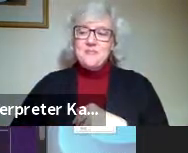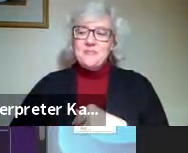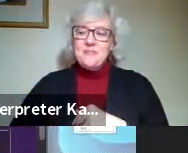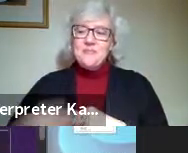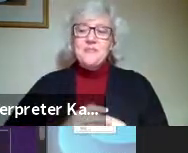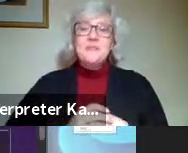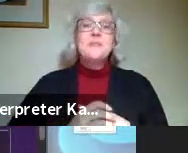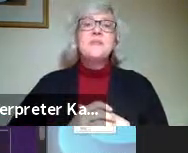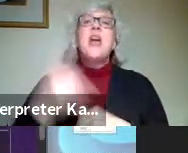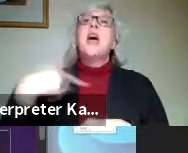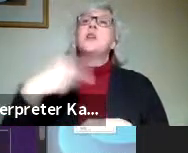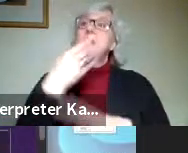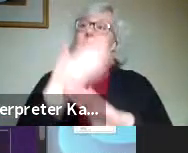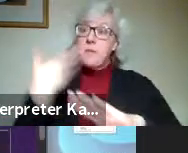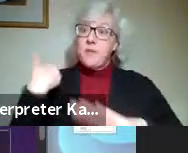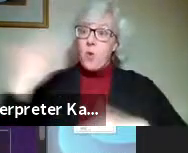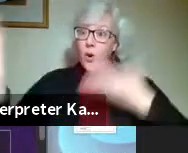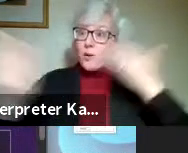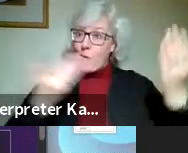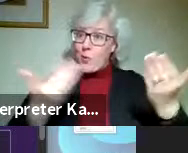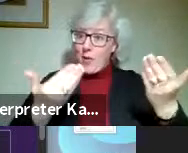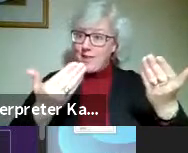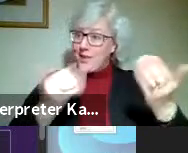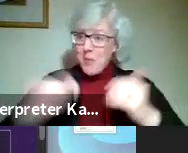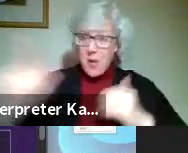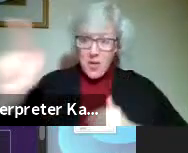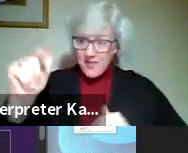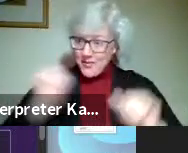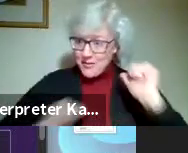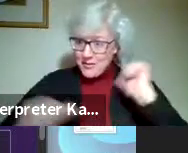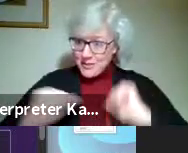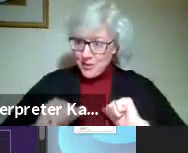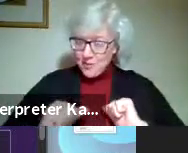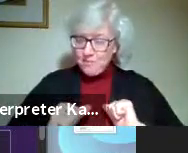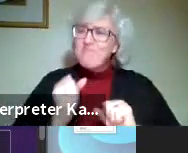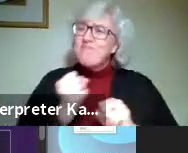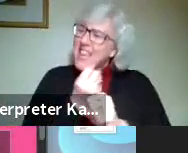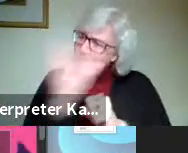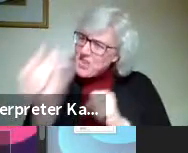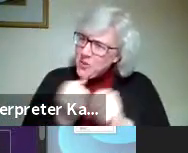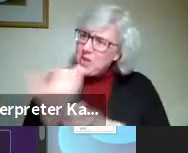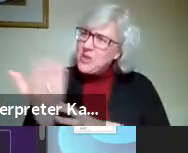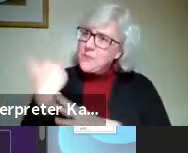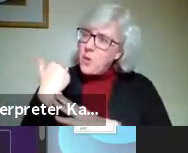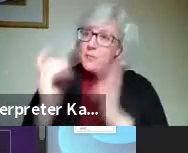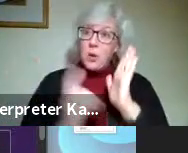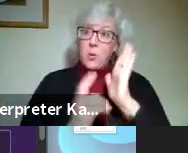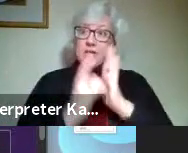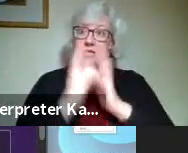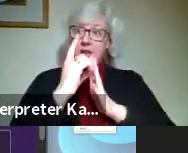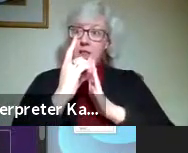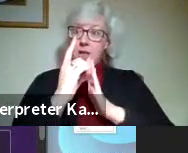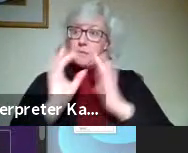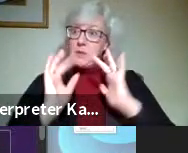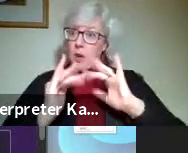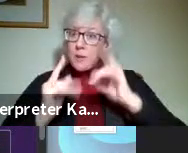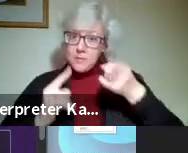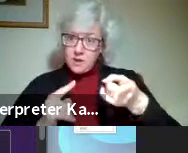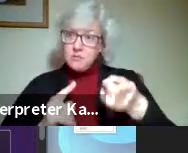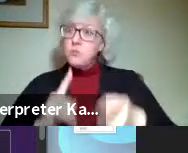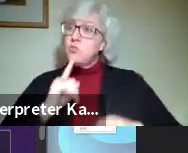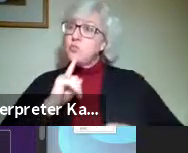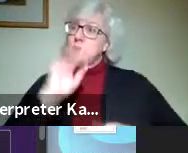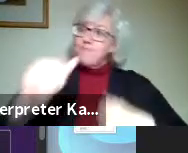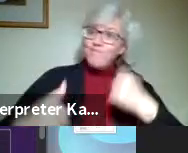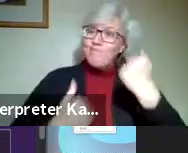Okay. As we mentioned, I want to welcome everybody to the show. Several years back, we developed a website that really is the